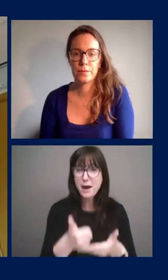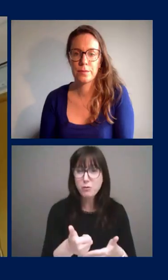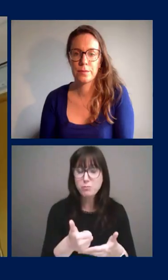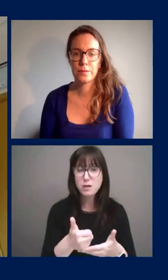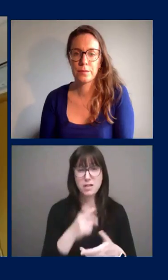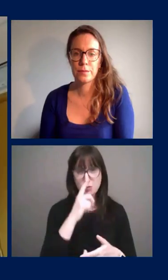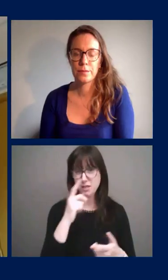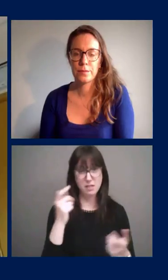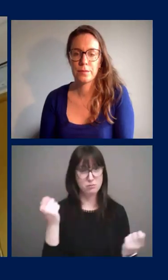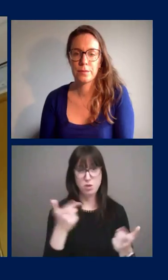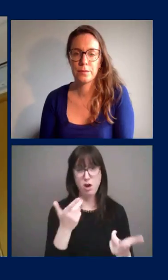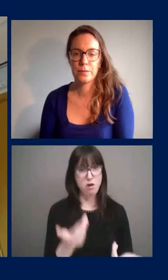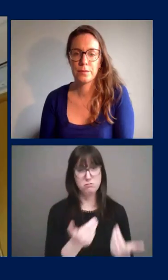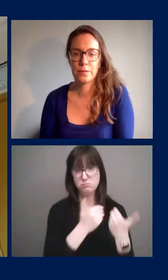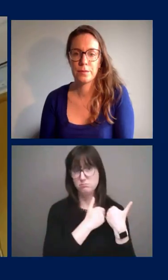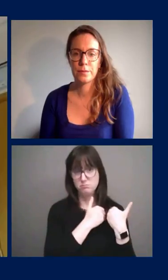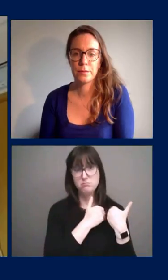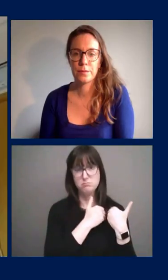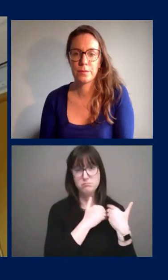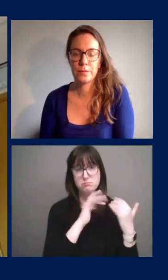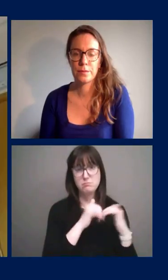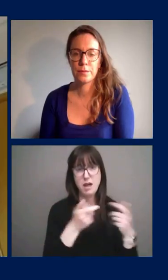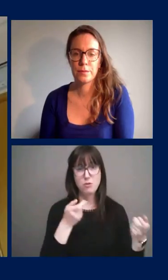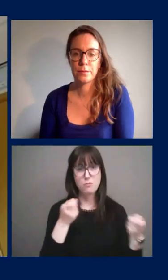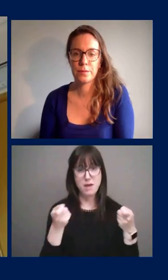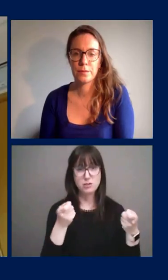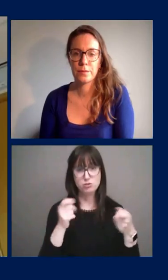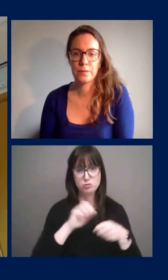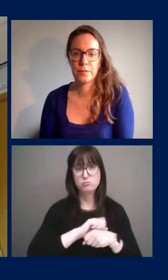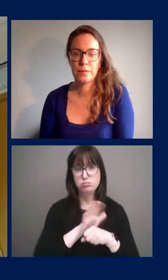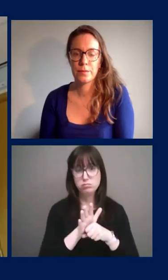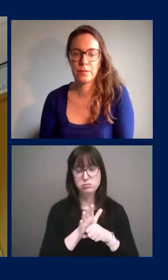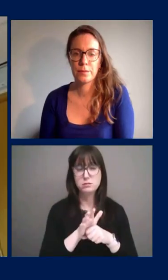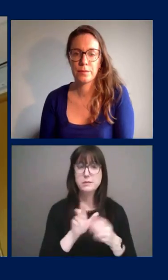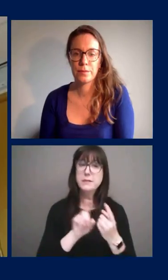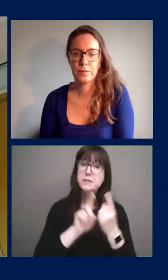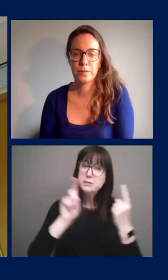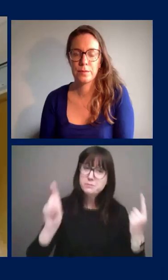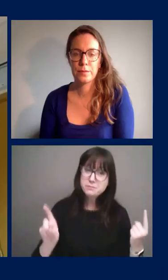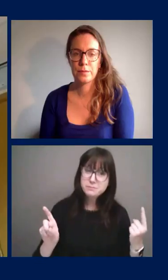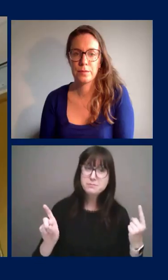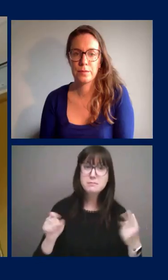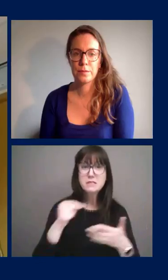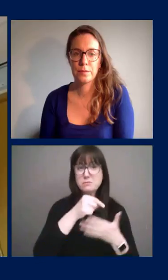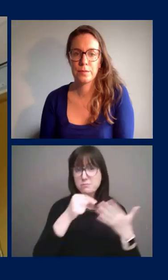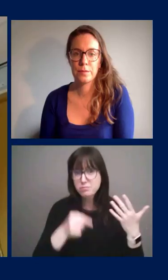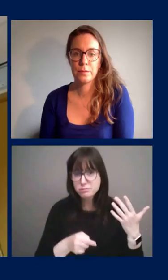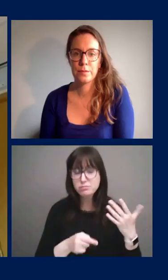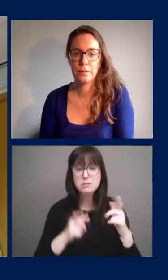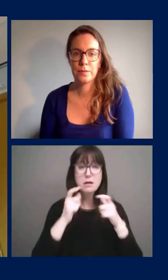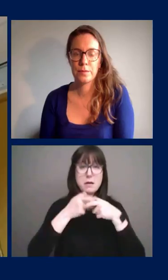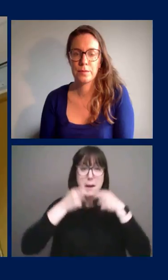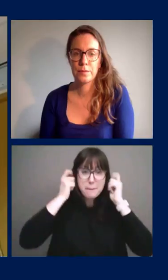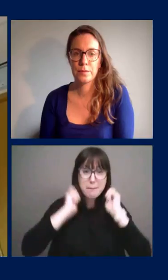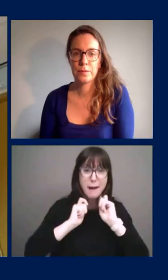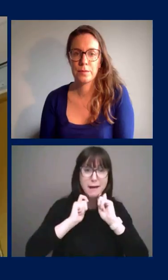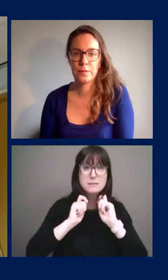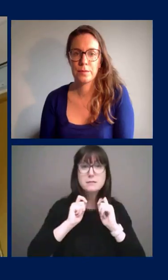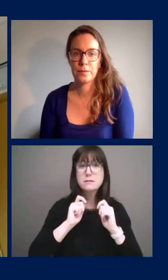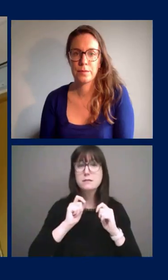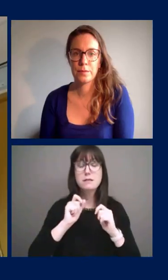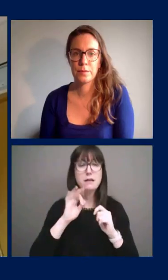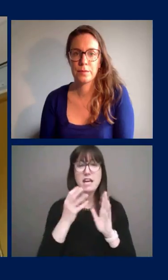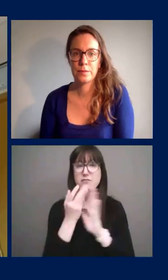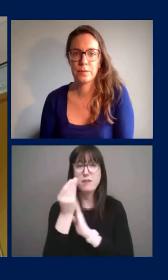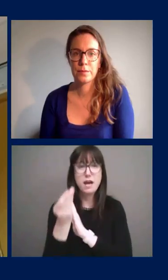responsibility to keep the level manageable through keeping two meters away from others as much as possible or using a mask if we can't so